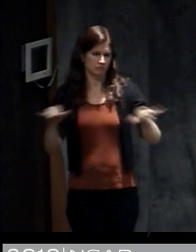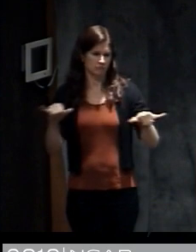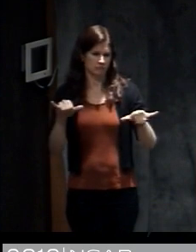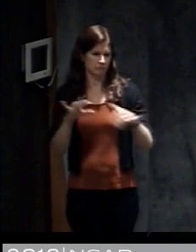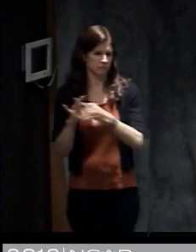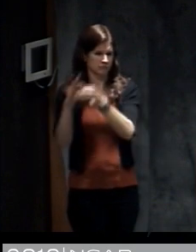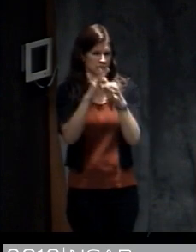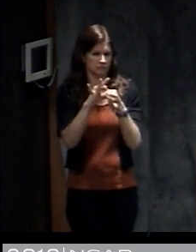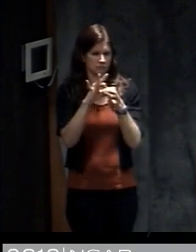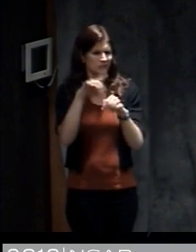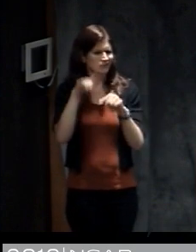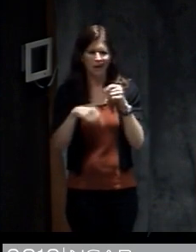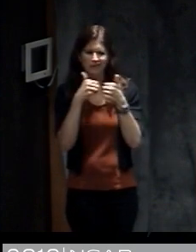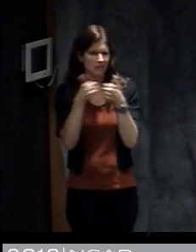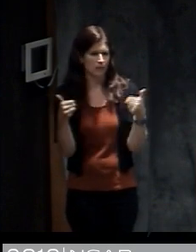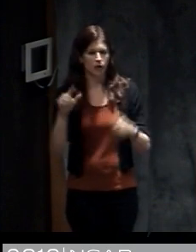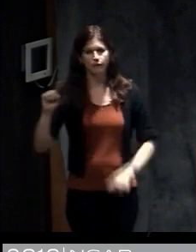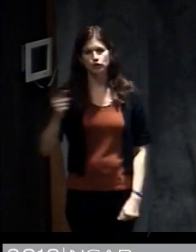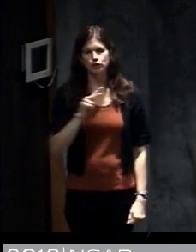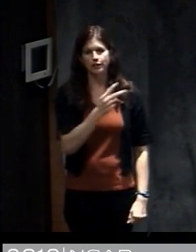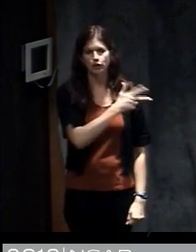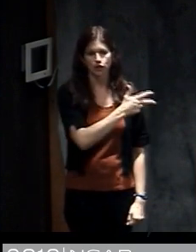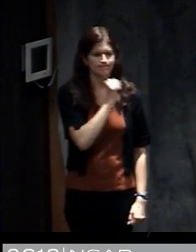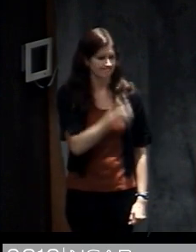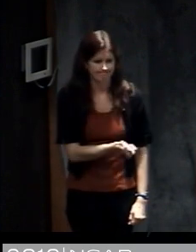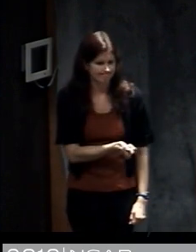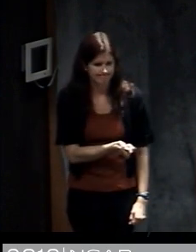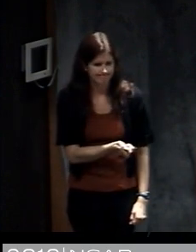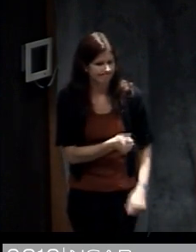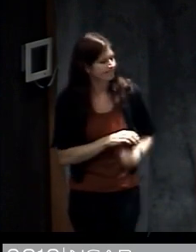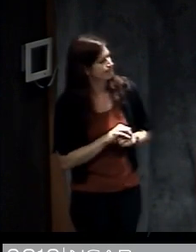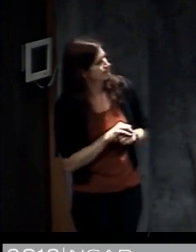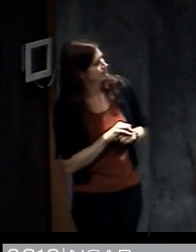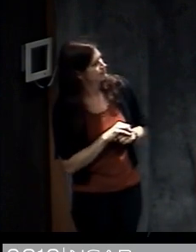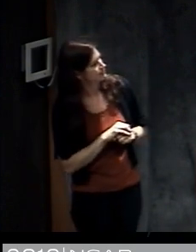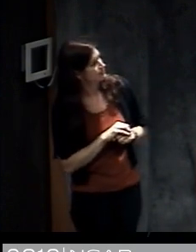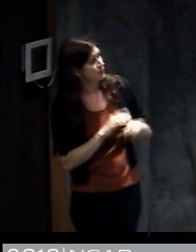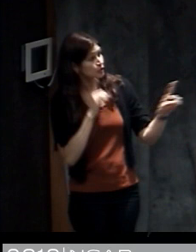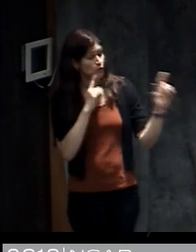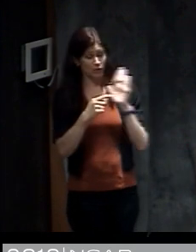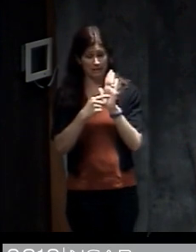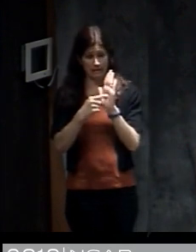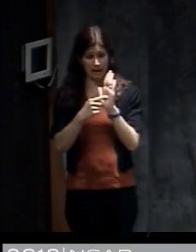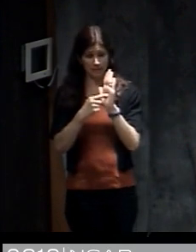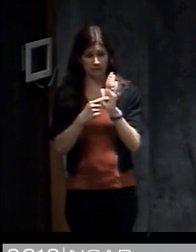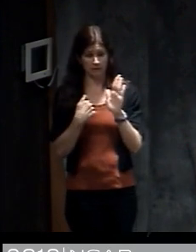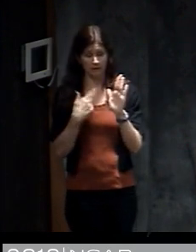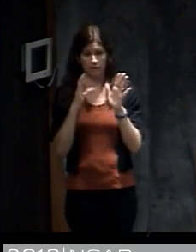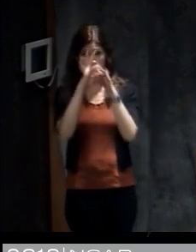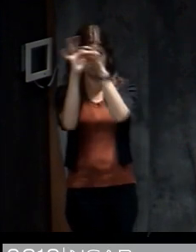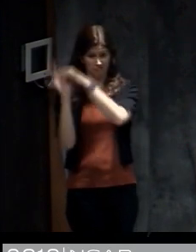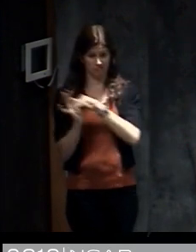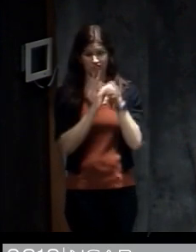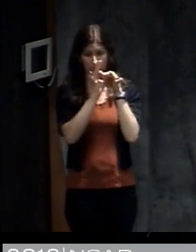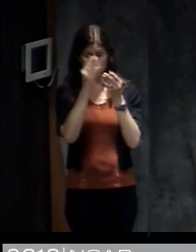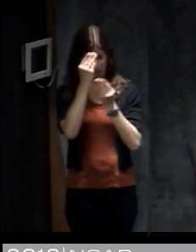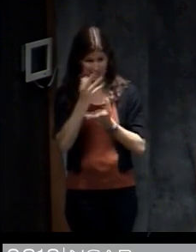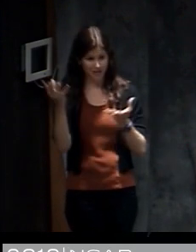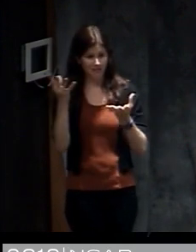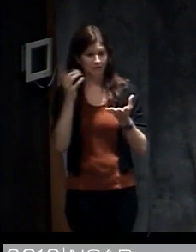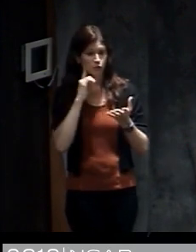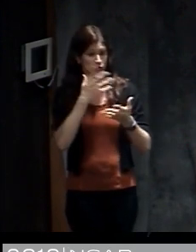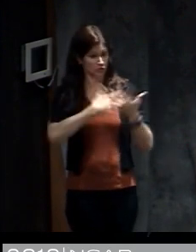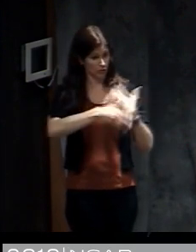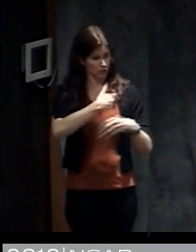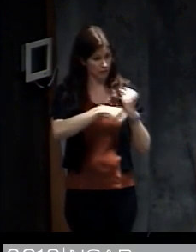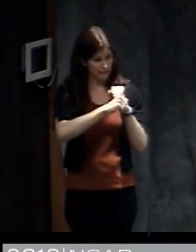often can't separate them out. So to show some examples of what we see about this modern weather communication system in social media data,